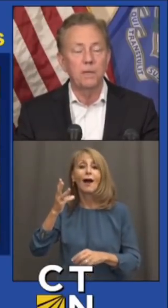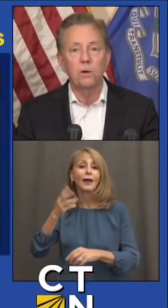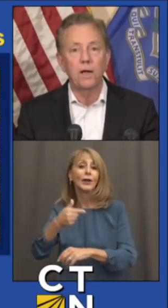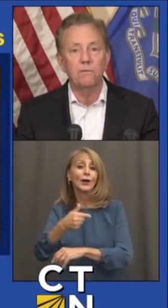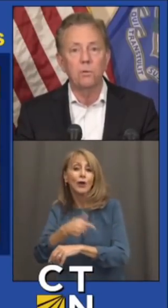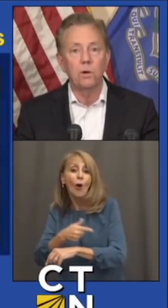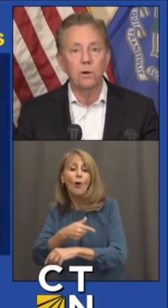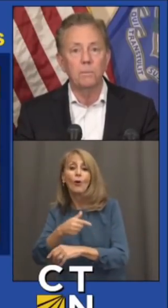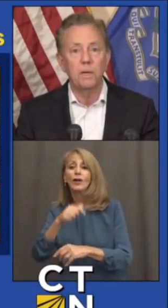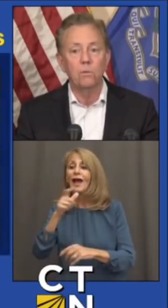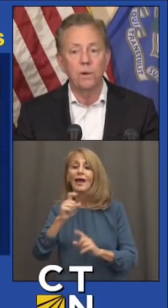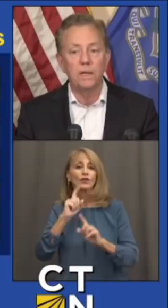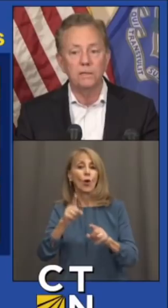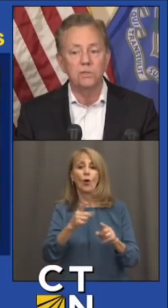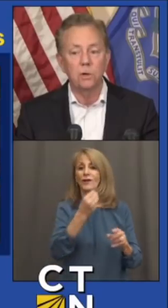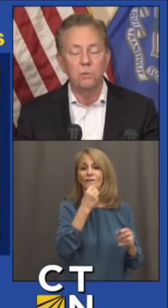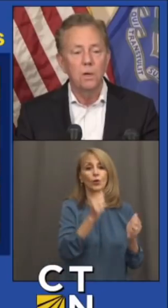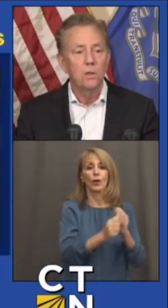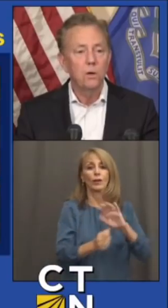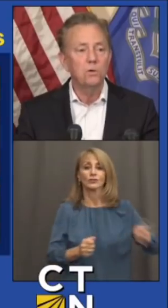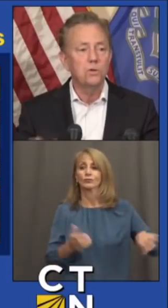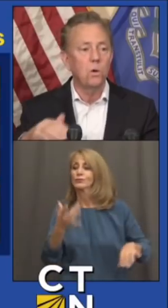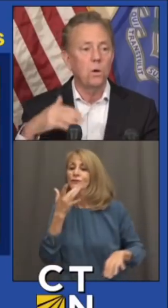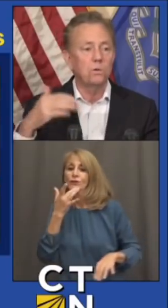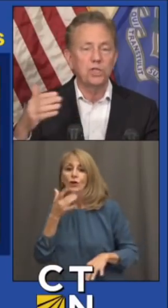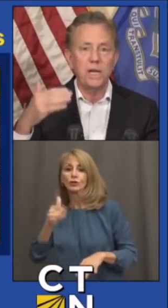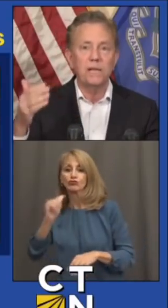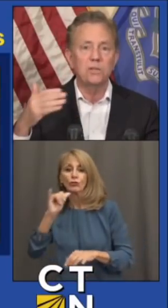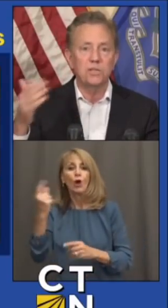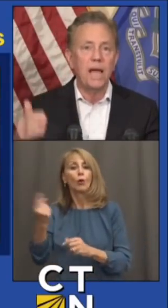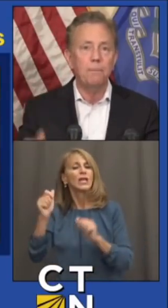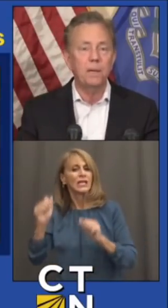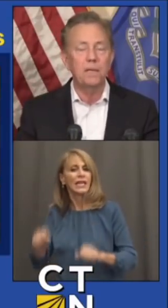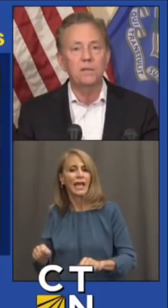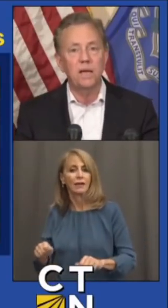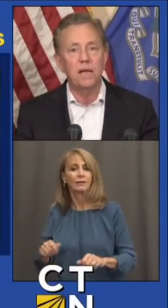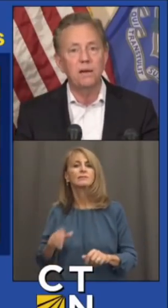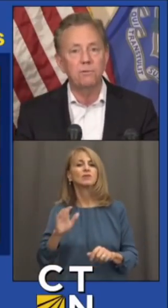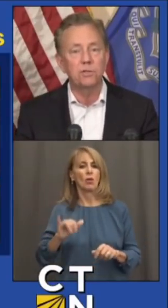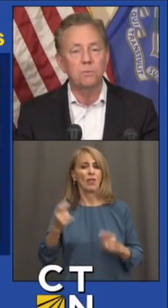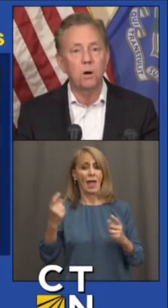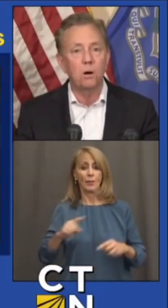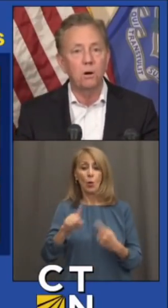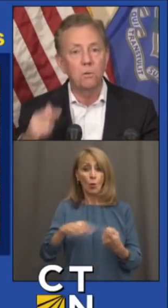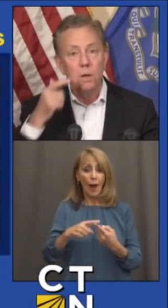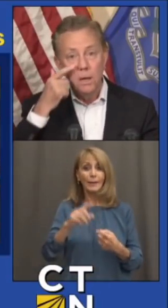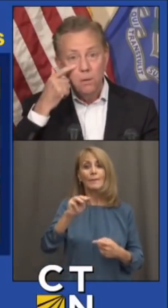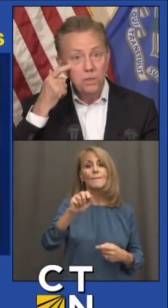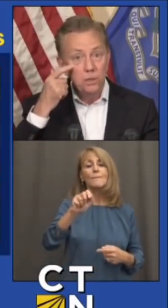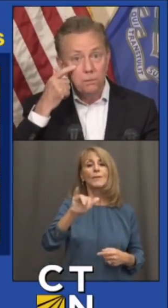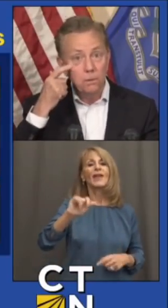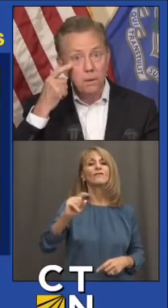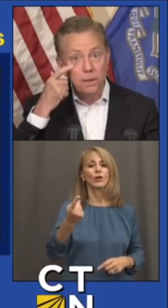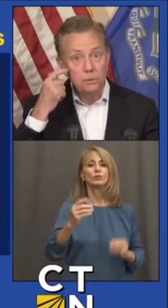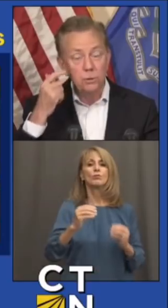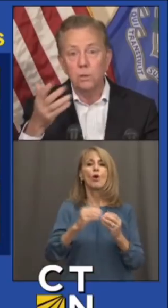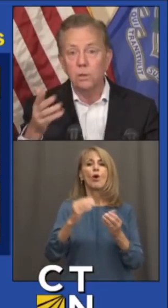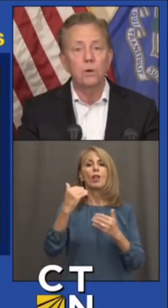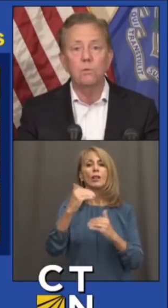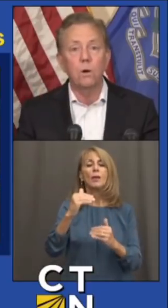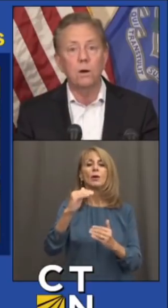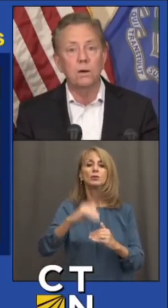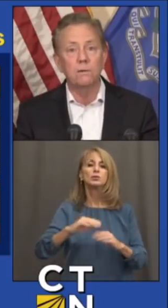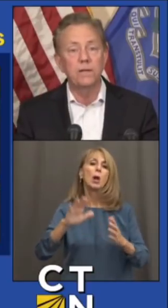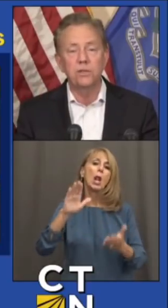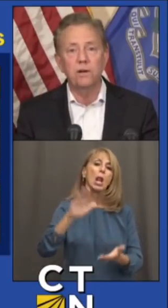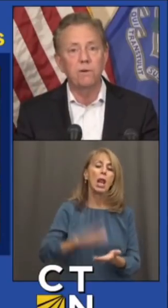and you don't have to order a meal with it. So, those are all changes happening the day after tomorrow, which are due